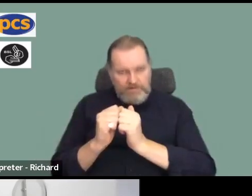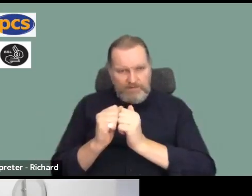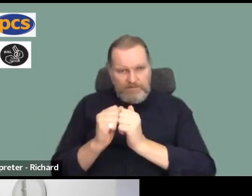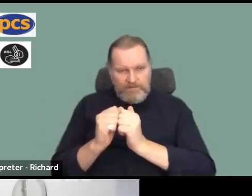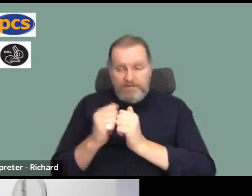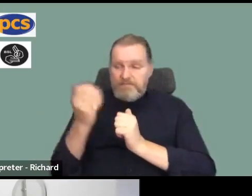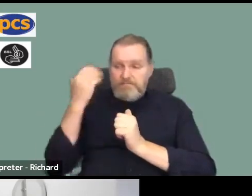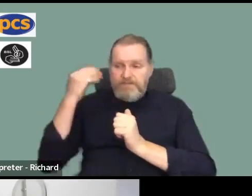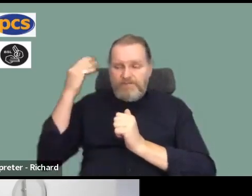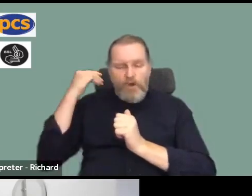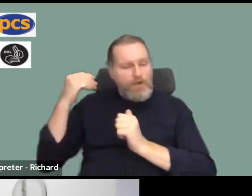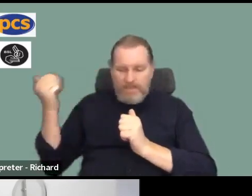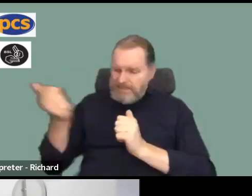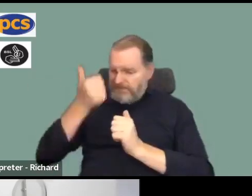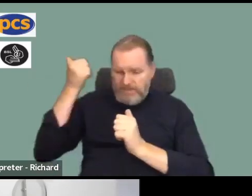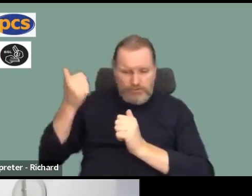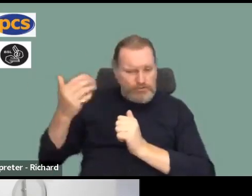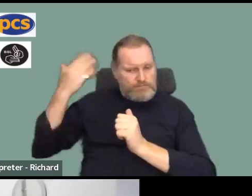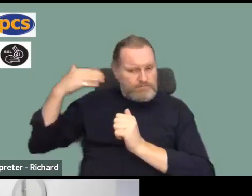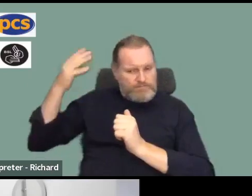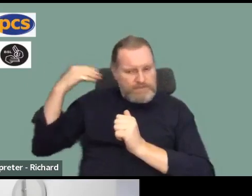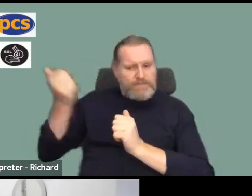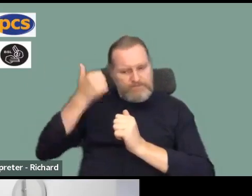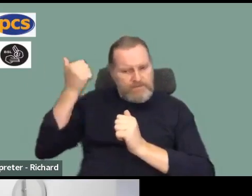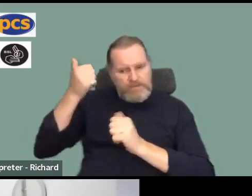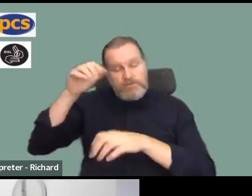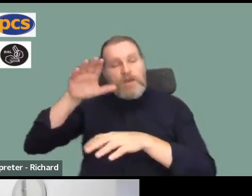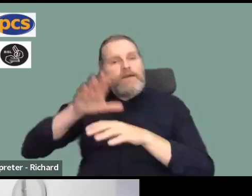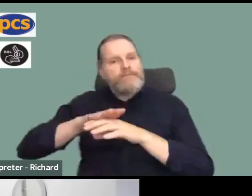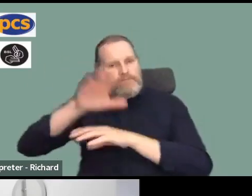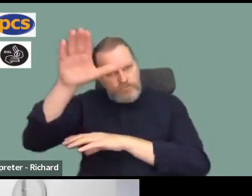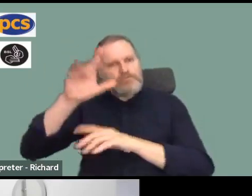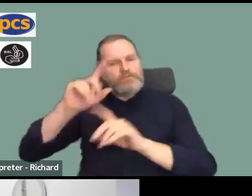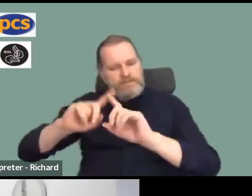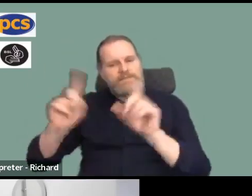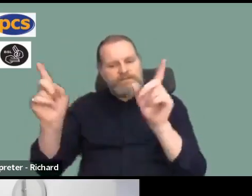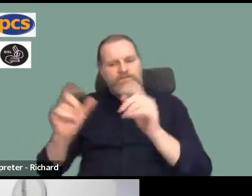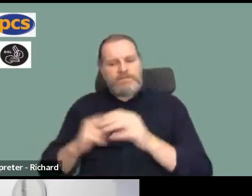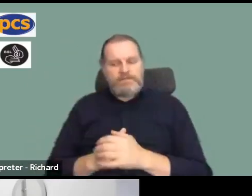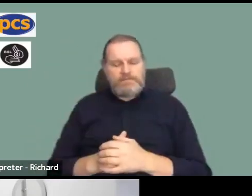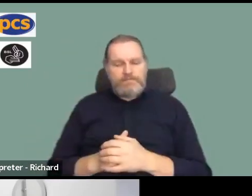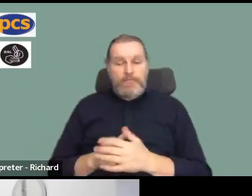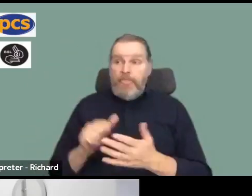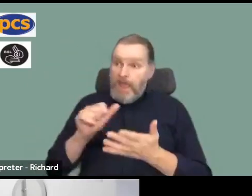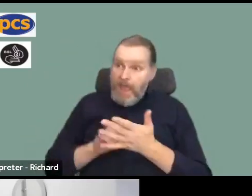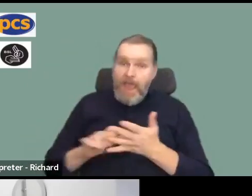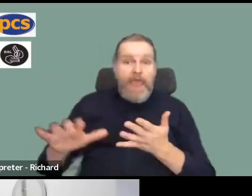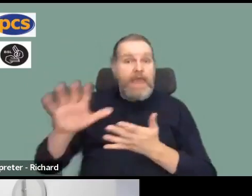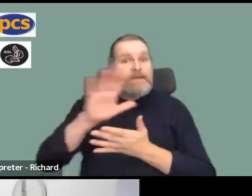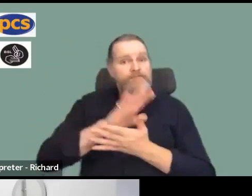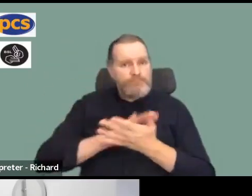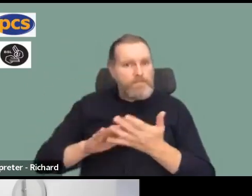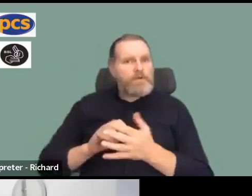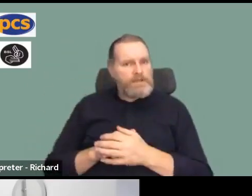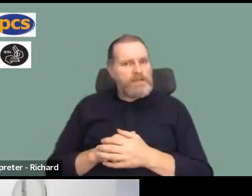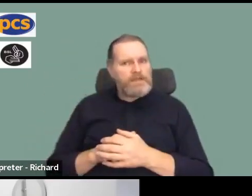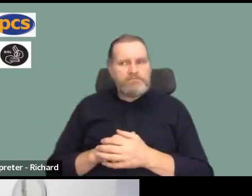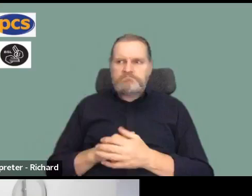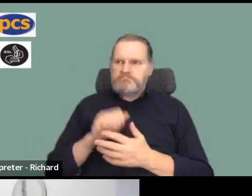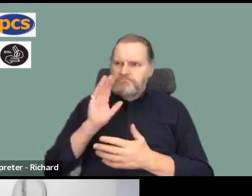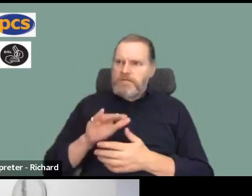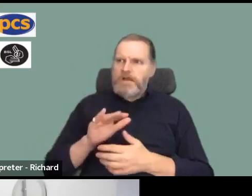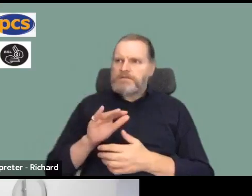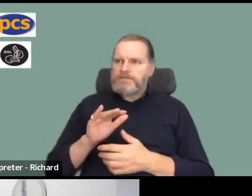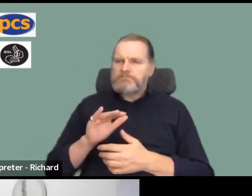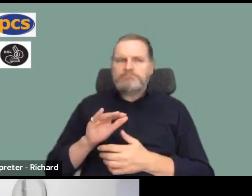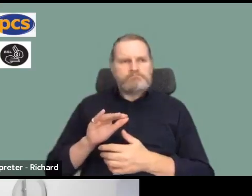before a dispute and before inflation reached this target. So everybody stands to benefit. And that's the way that I would